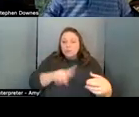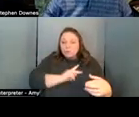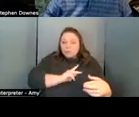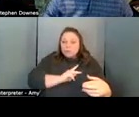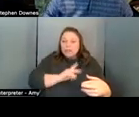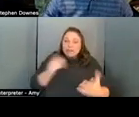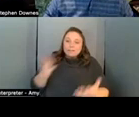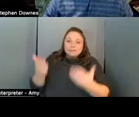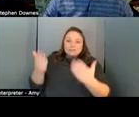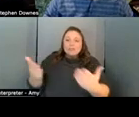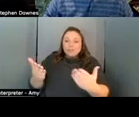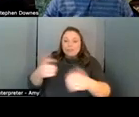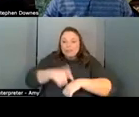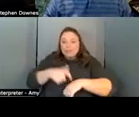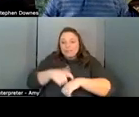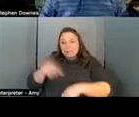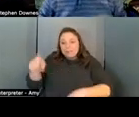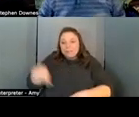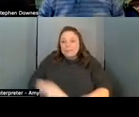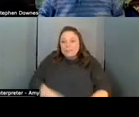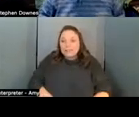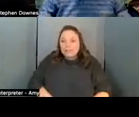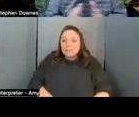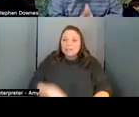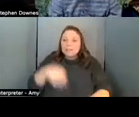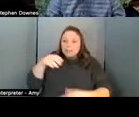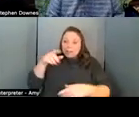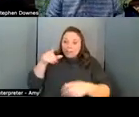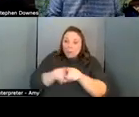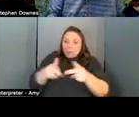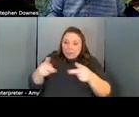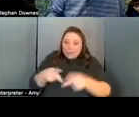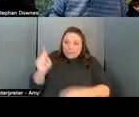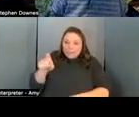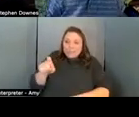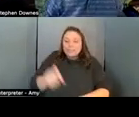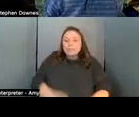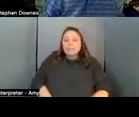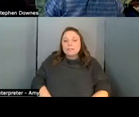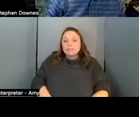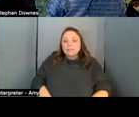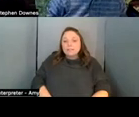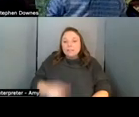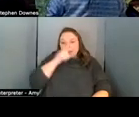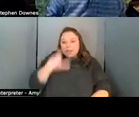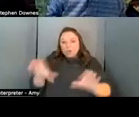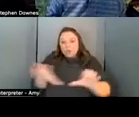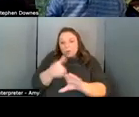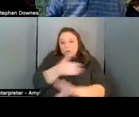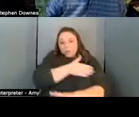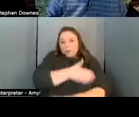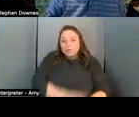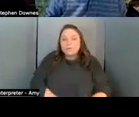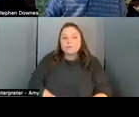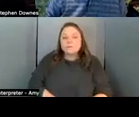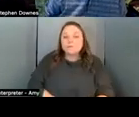at the time that they're needed in the place that they're rather than having to write these all up ahead of time how do we